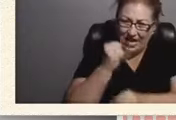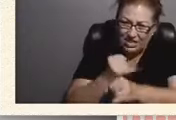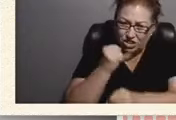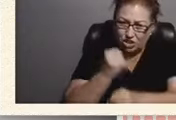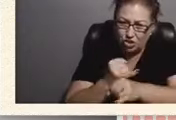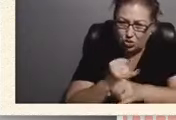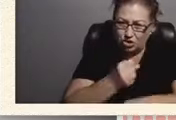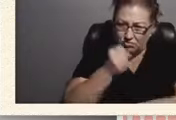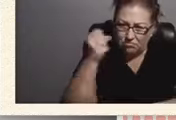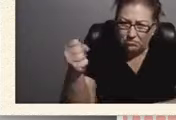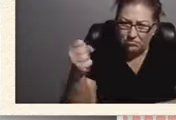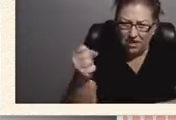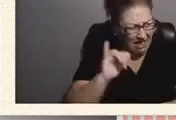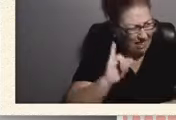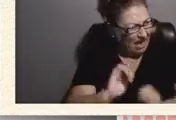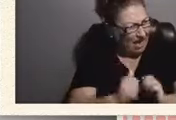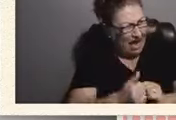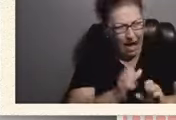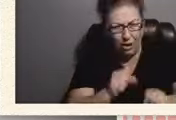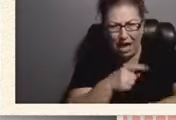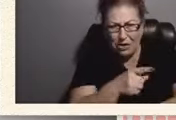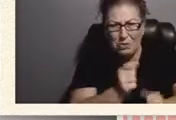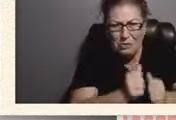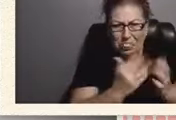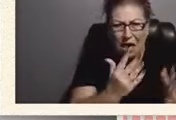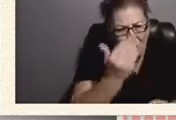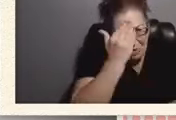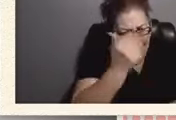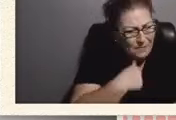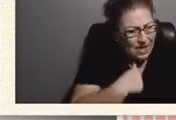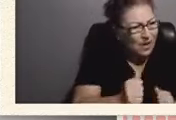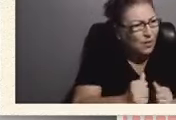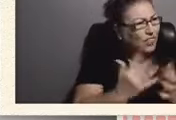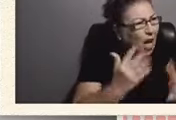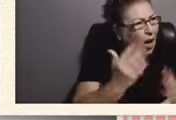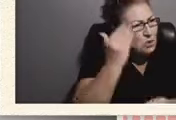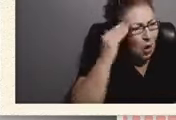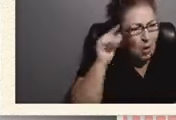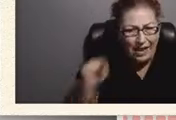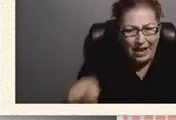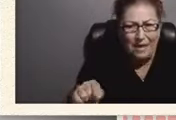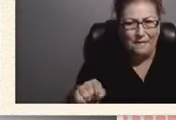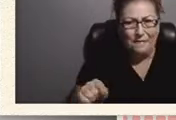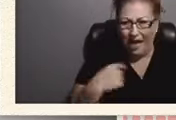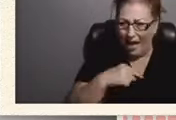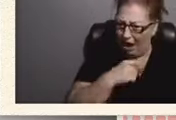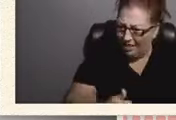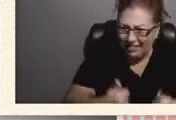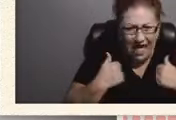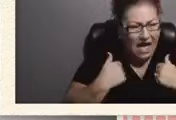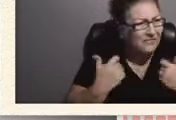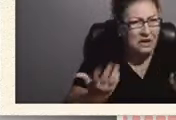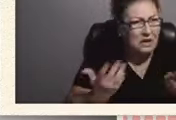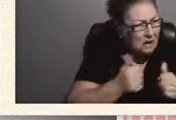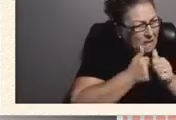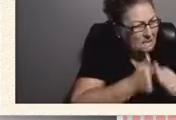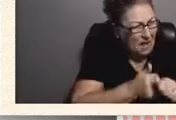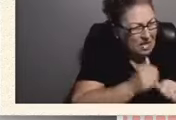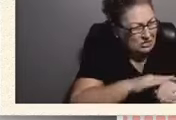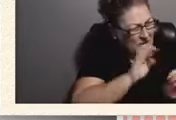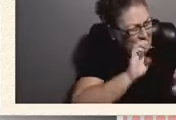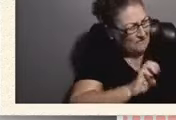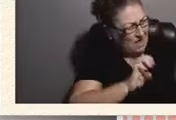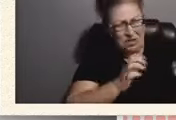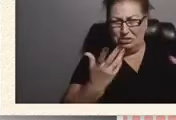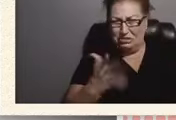like how could they without knowing me, without knowing him, our life based on, and I explained him,